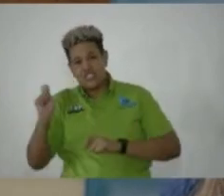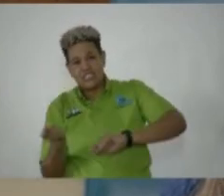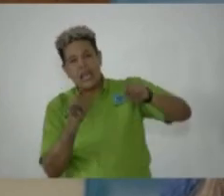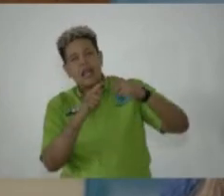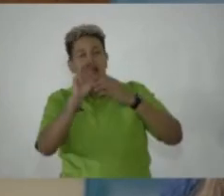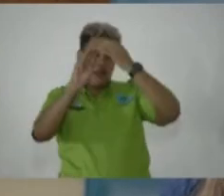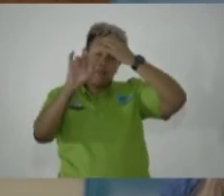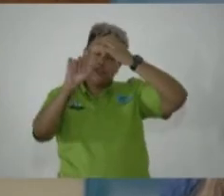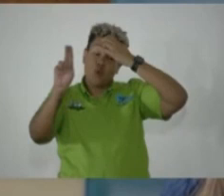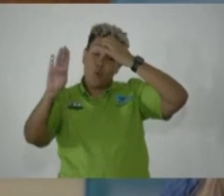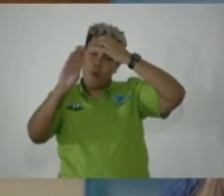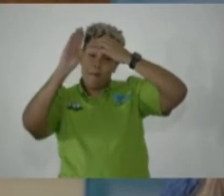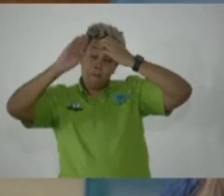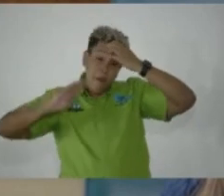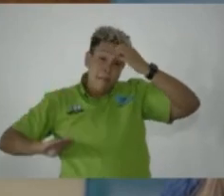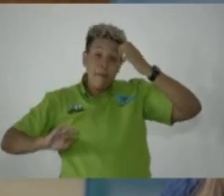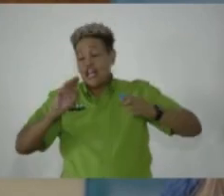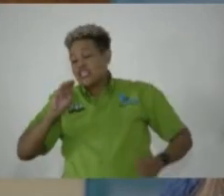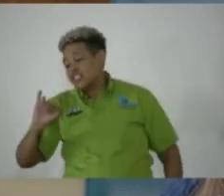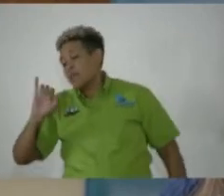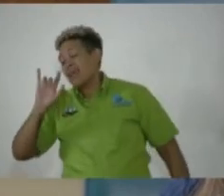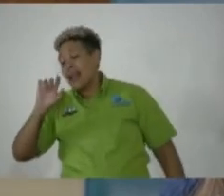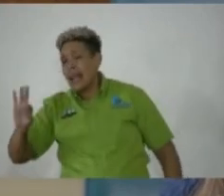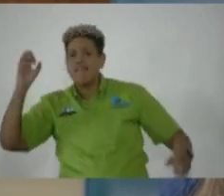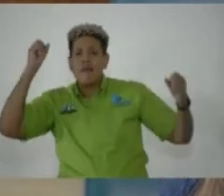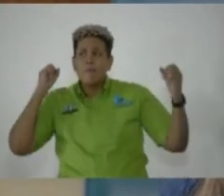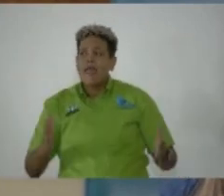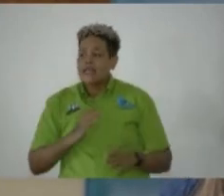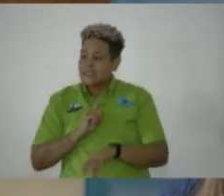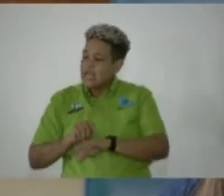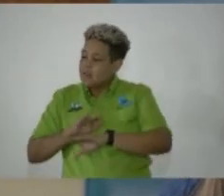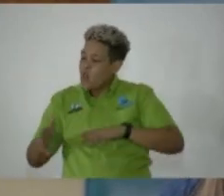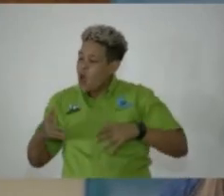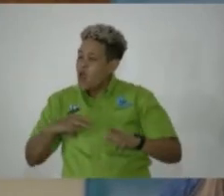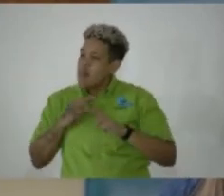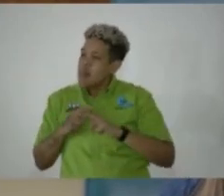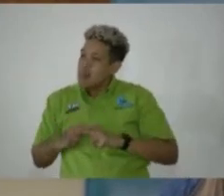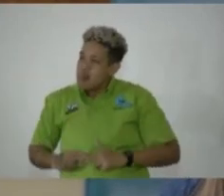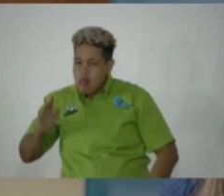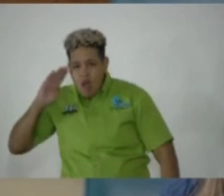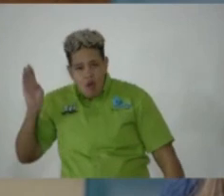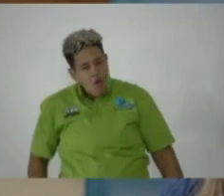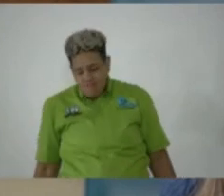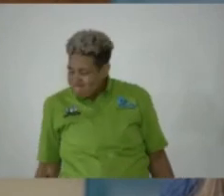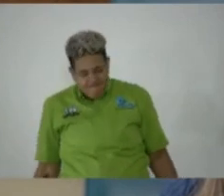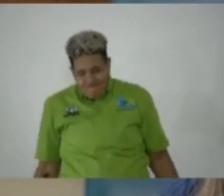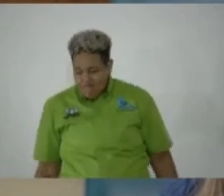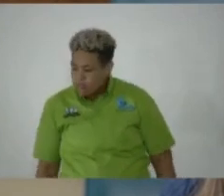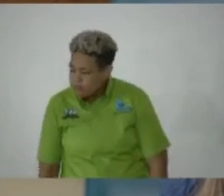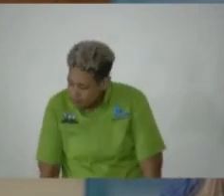Bob Marley, Jimmy Cliff, and so many others, which time does not allow me the luxury to mention by name.